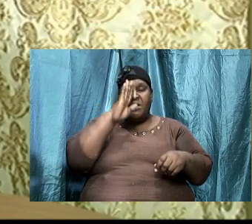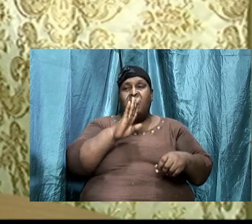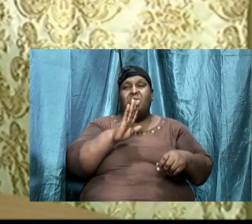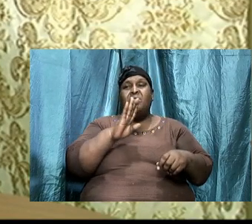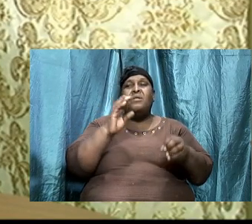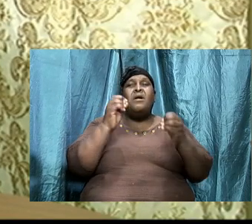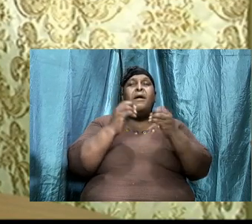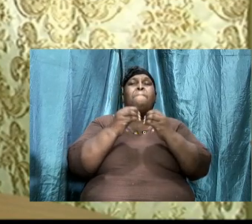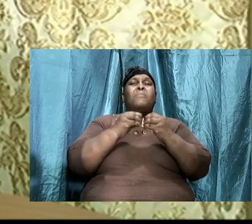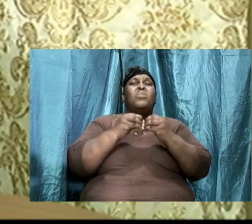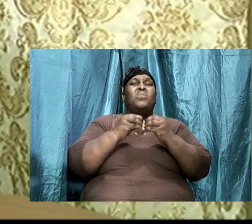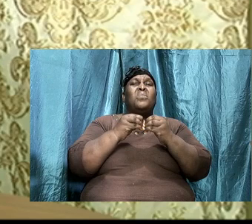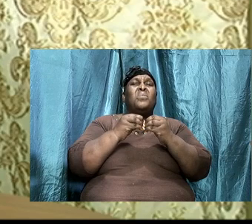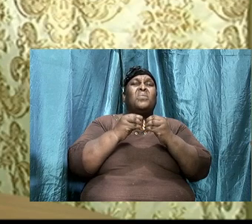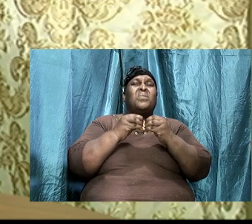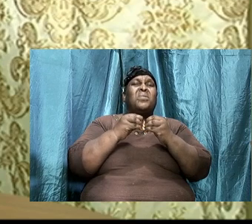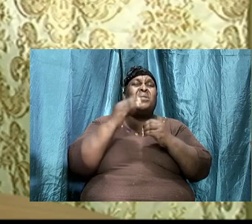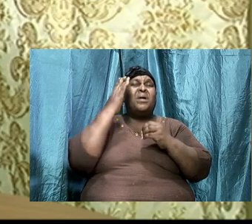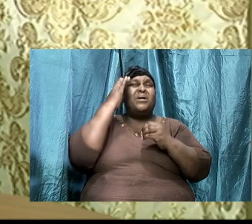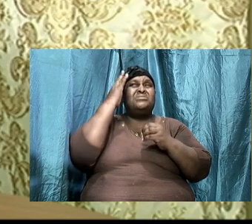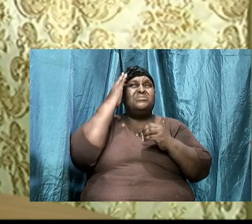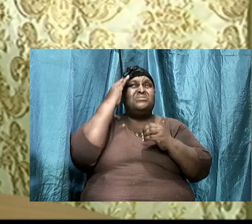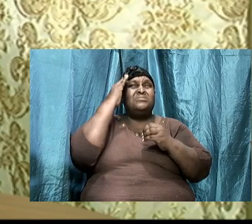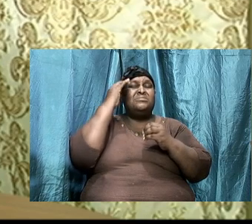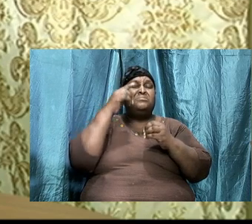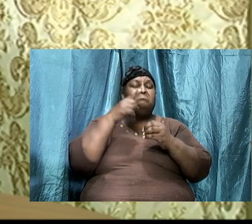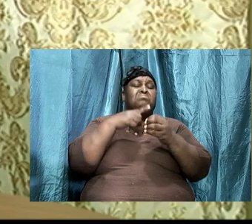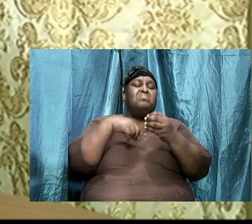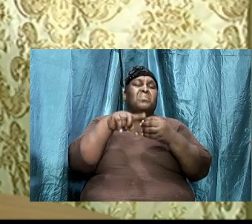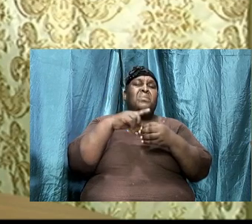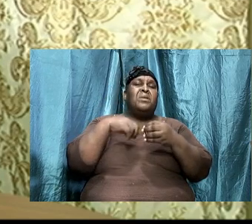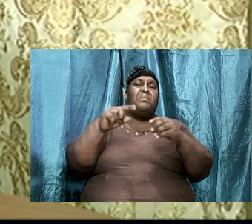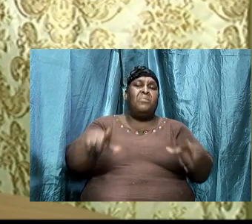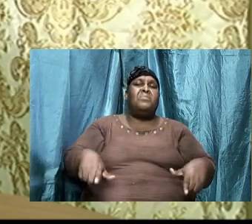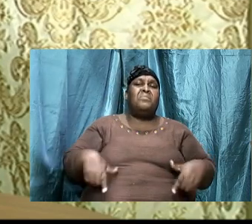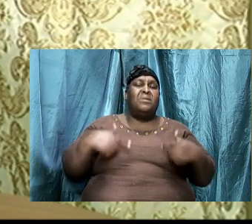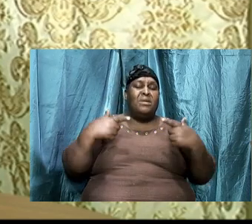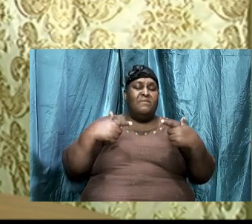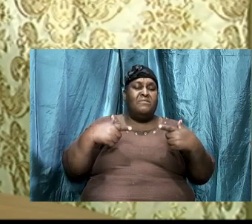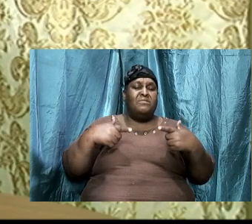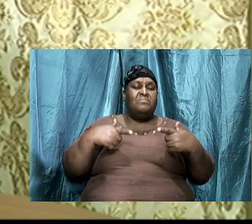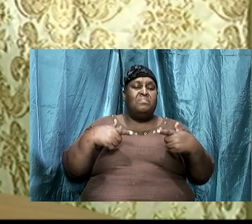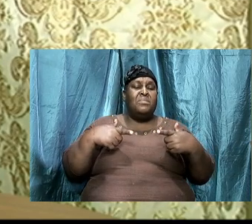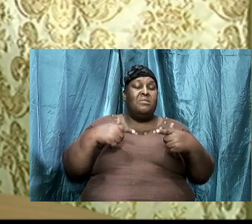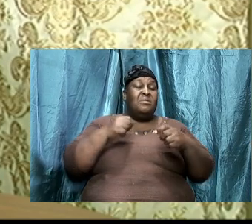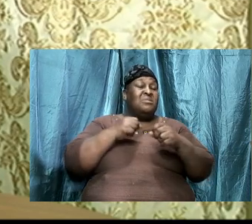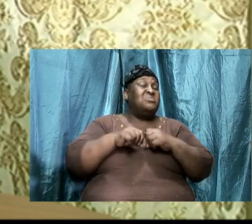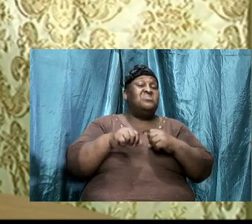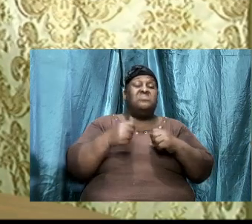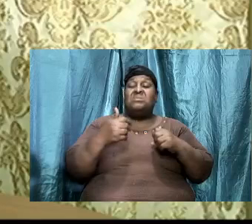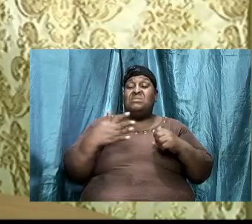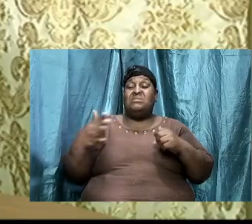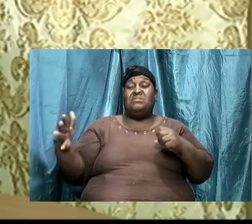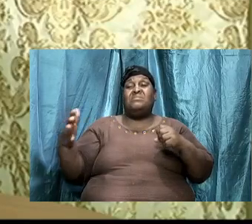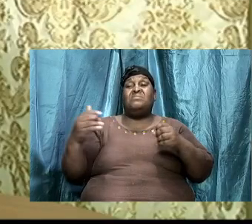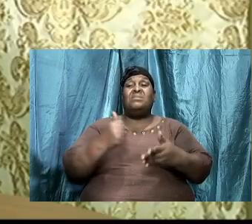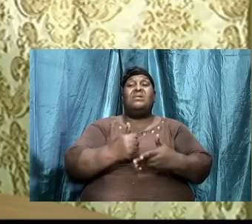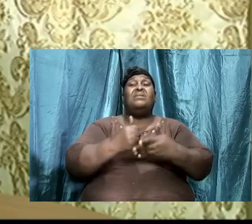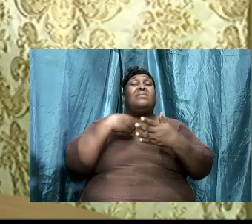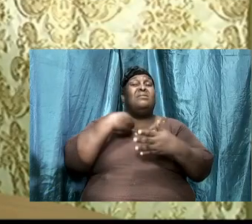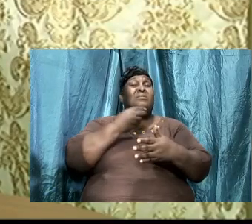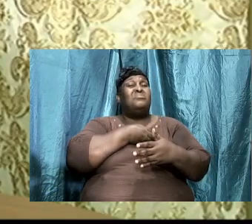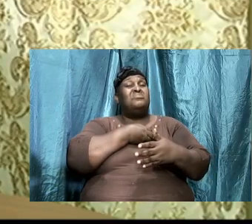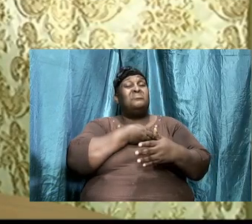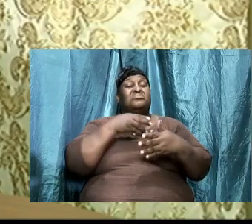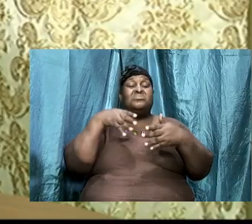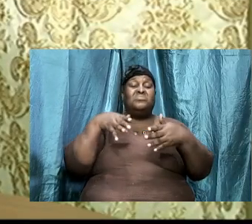living. So, anything that will help us to live the way Christ wants us